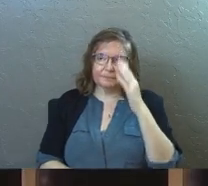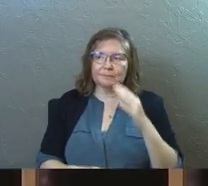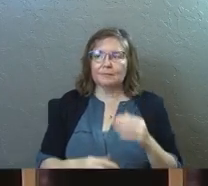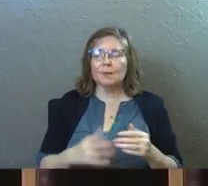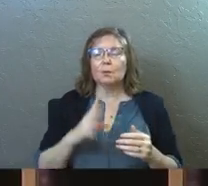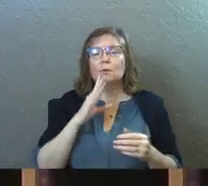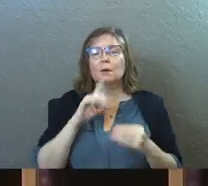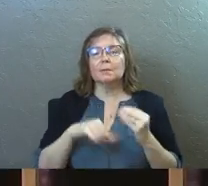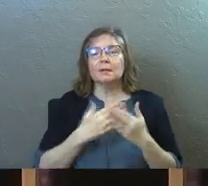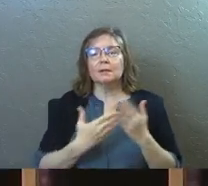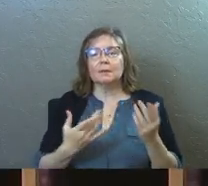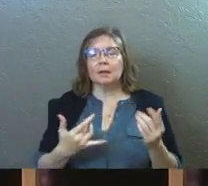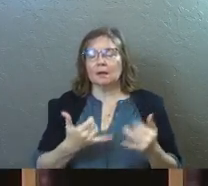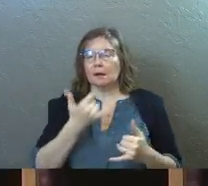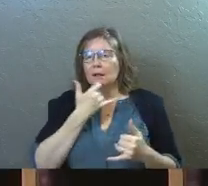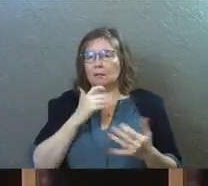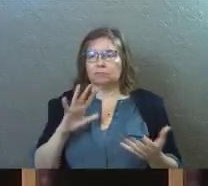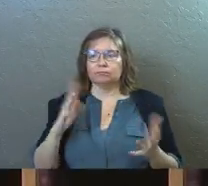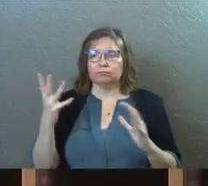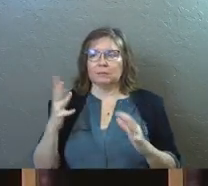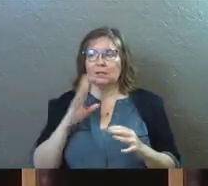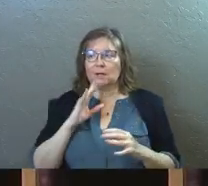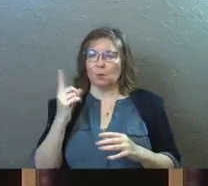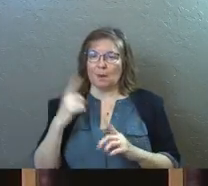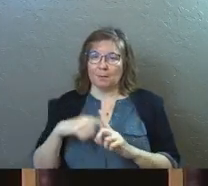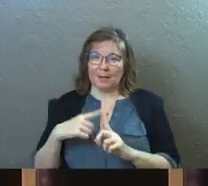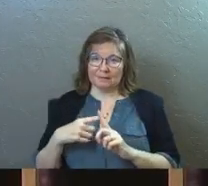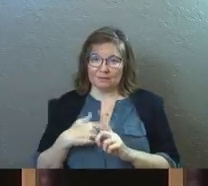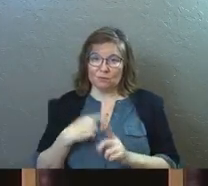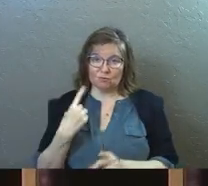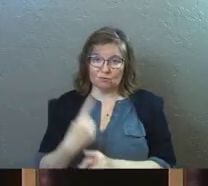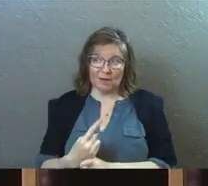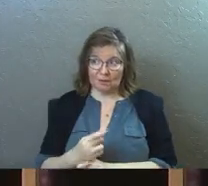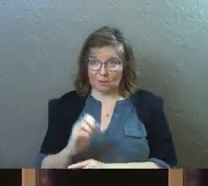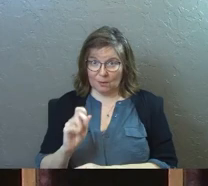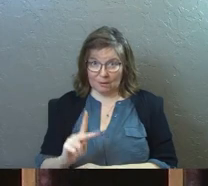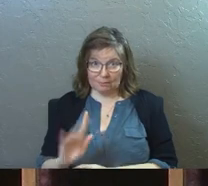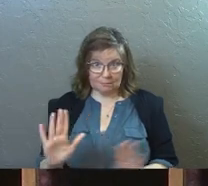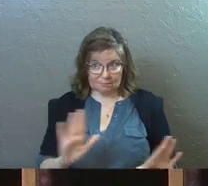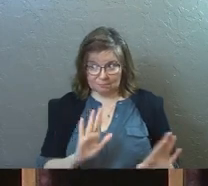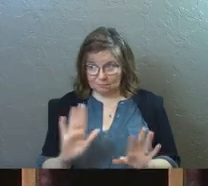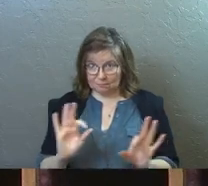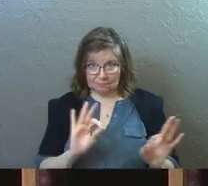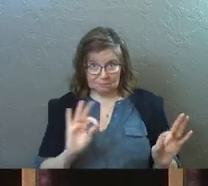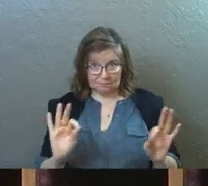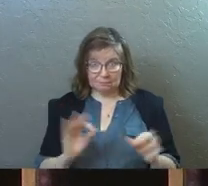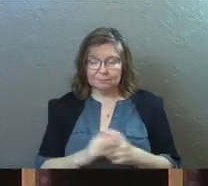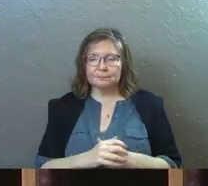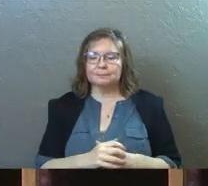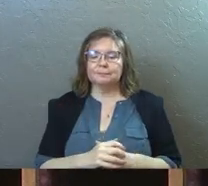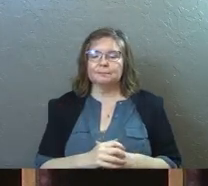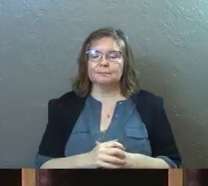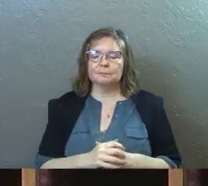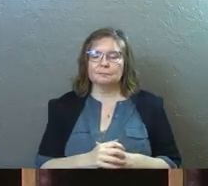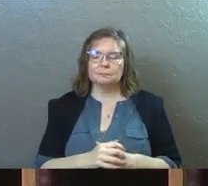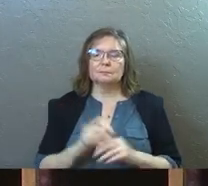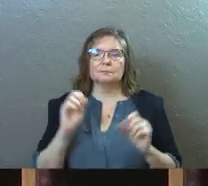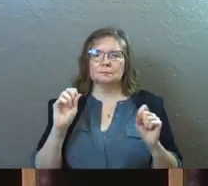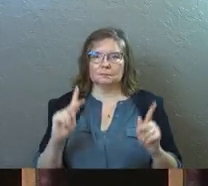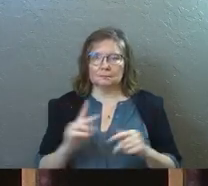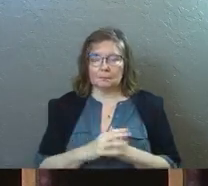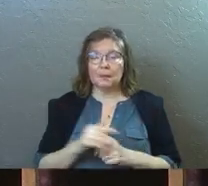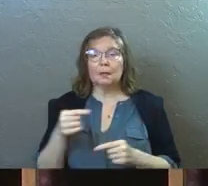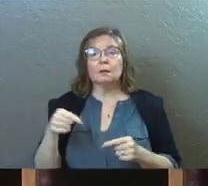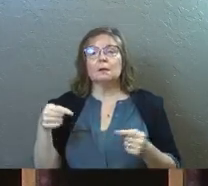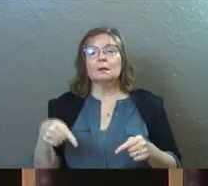All We talked about some things that go wrong in the church. I got to talk about at least one thing that went right. Is that all right? Can we do that? Okay.